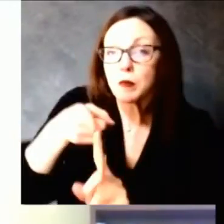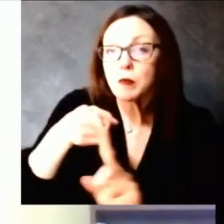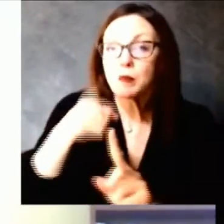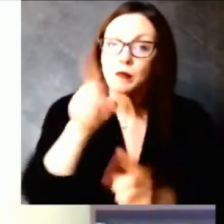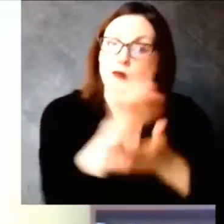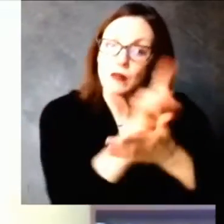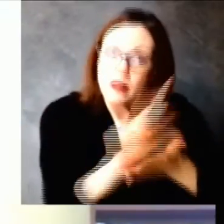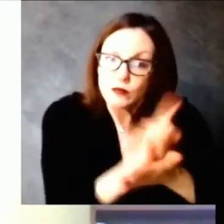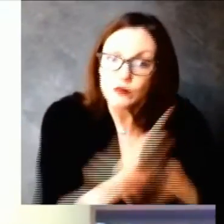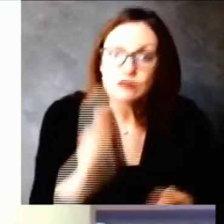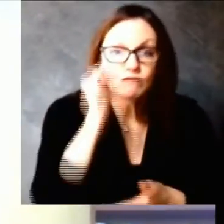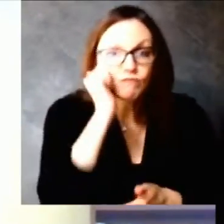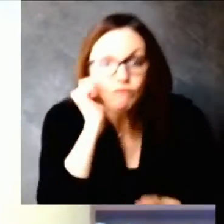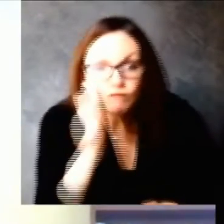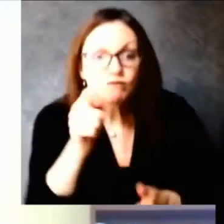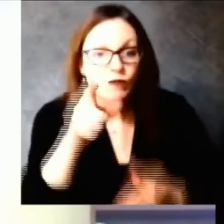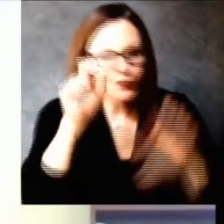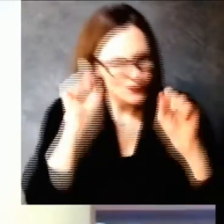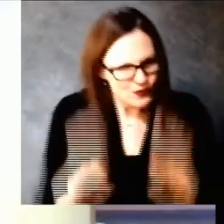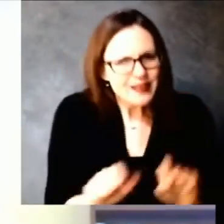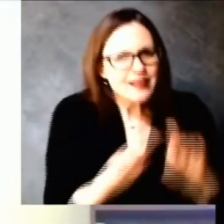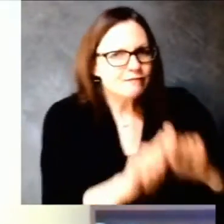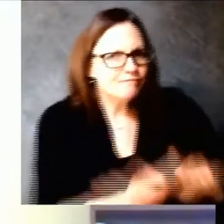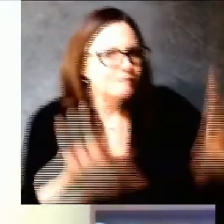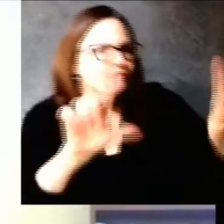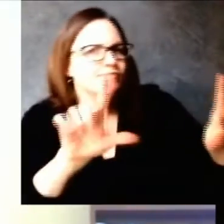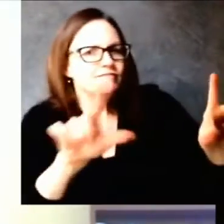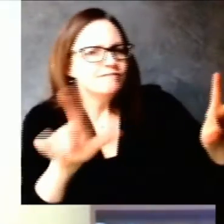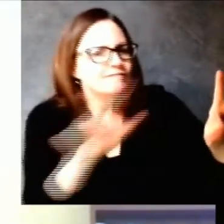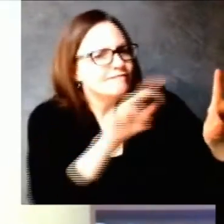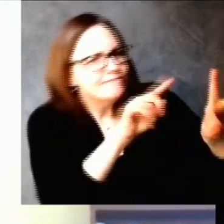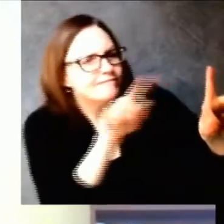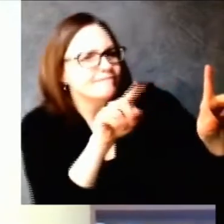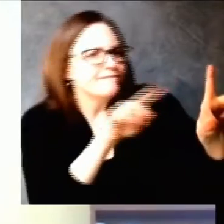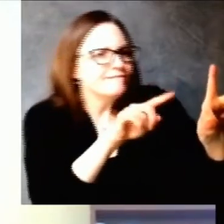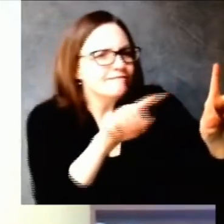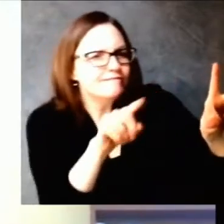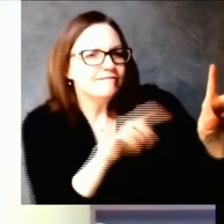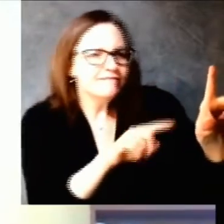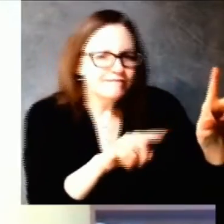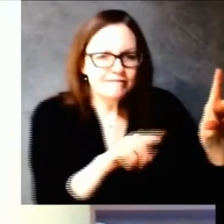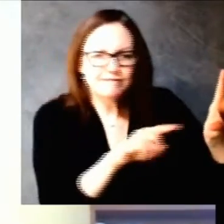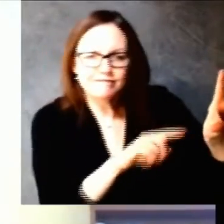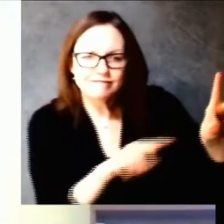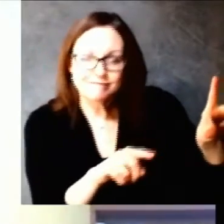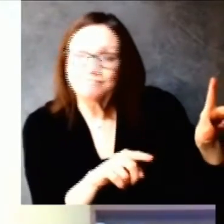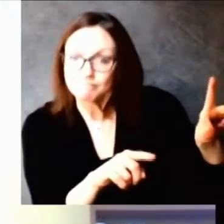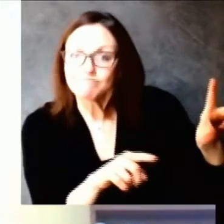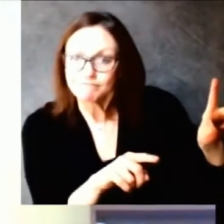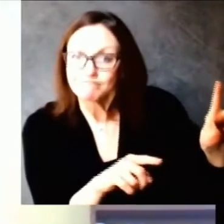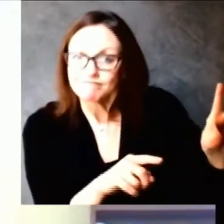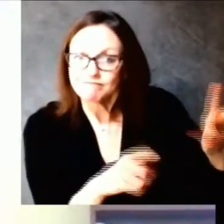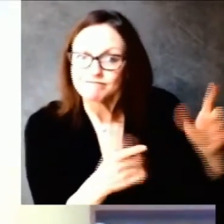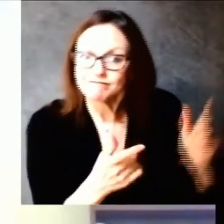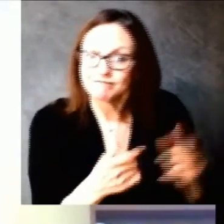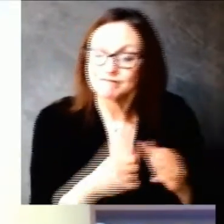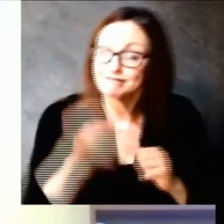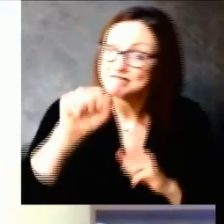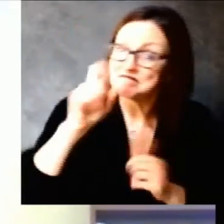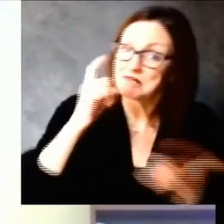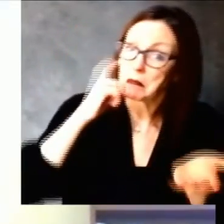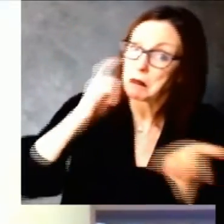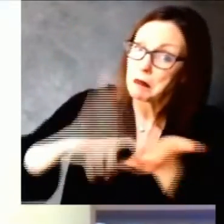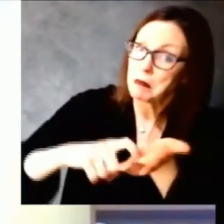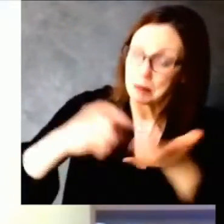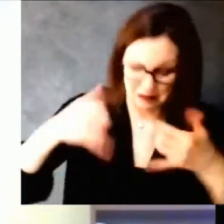of the data but it will be updated every day dr shower anything you would add